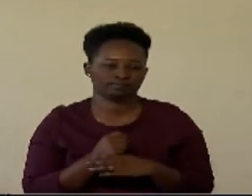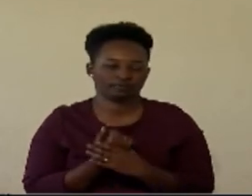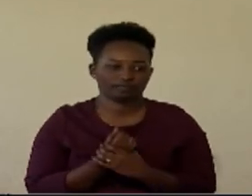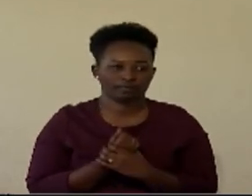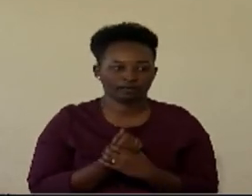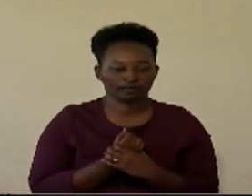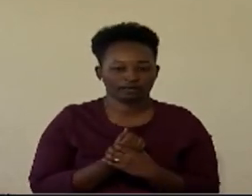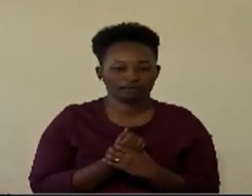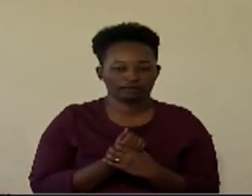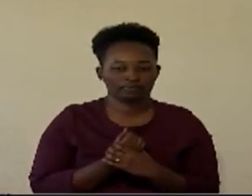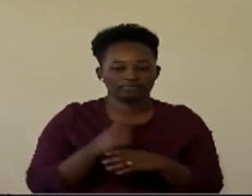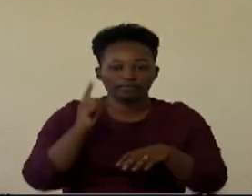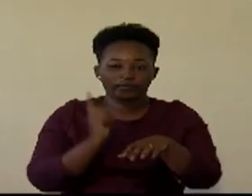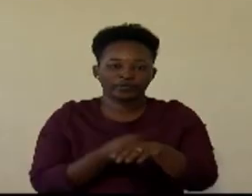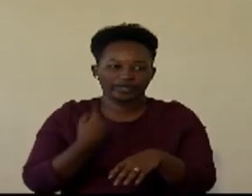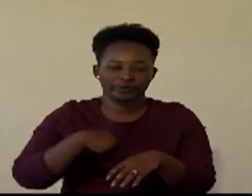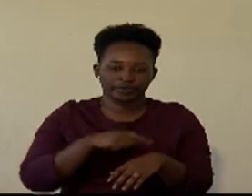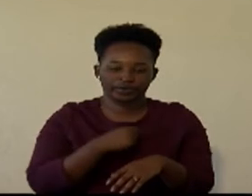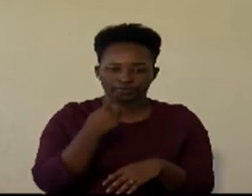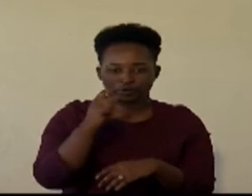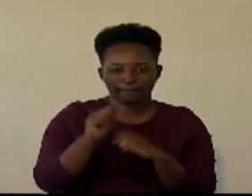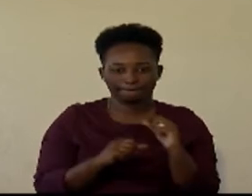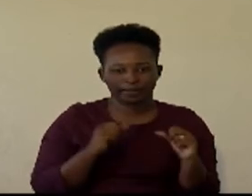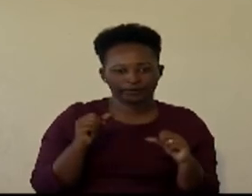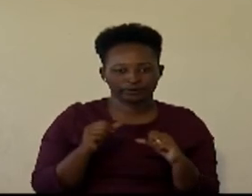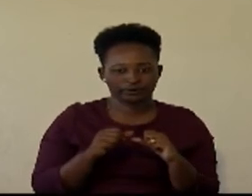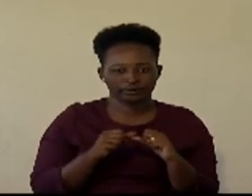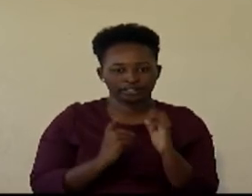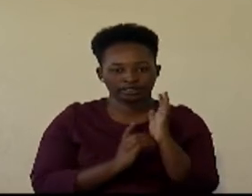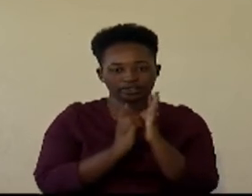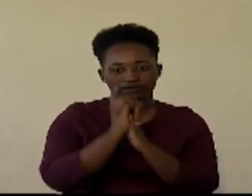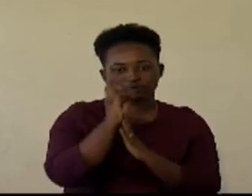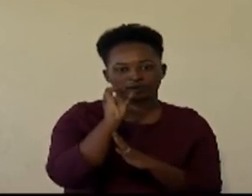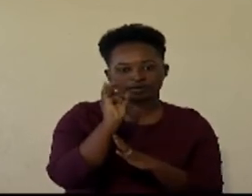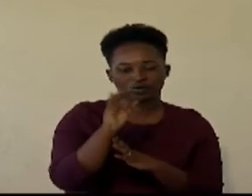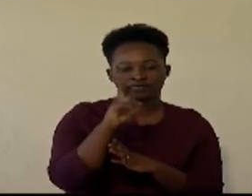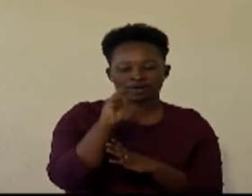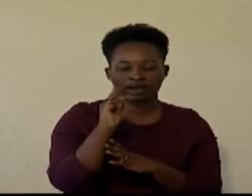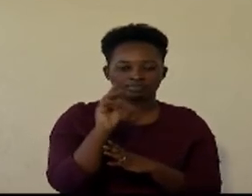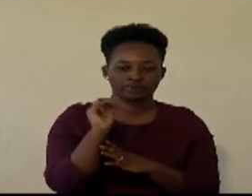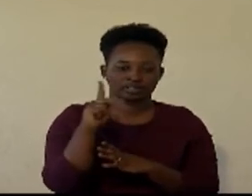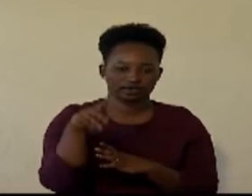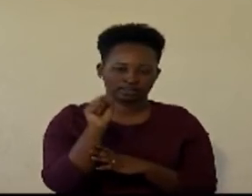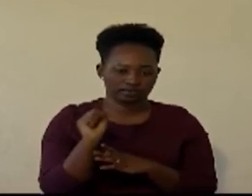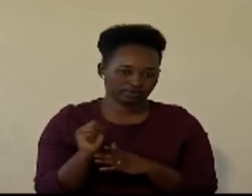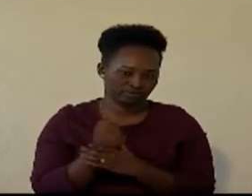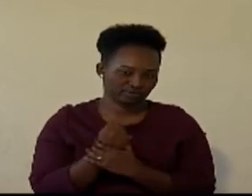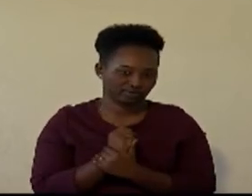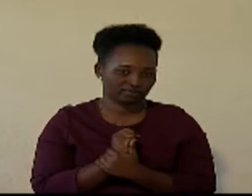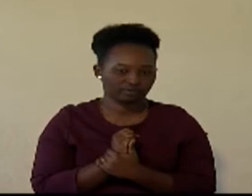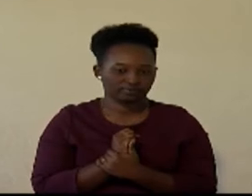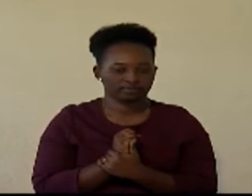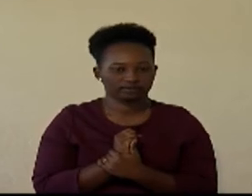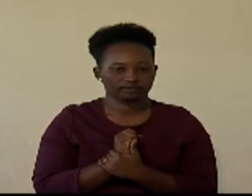Now, when we talk of development of lamps, so some bit of correction,